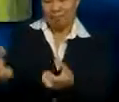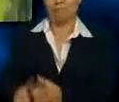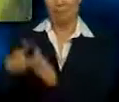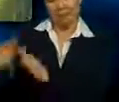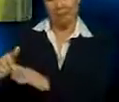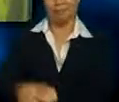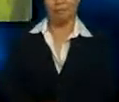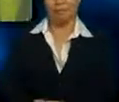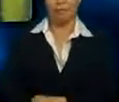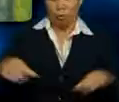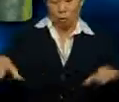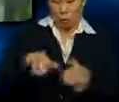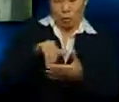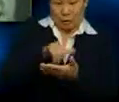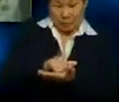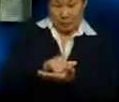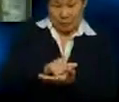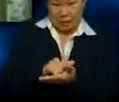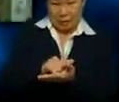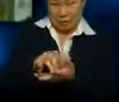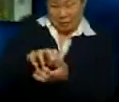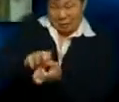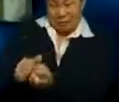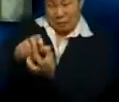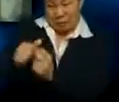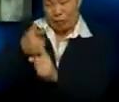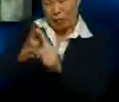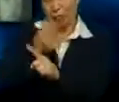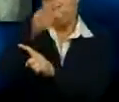Doing so enables crude oil to be extracted from the mesocarp.